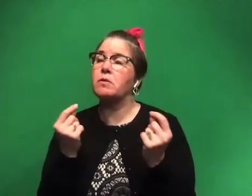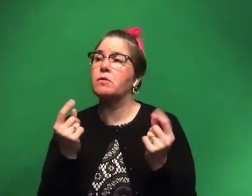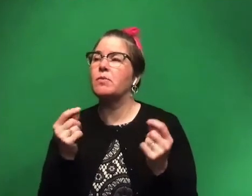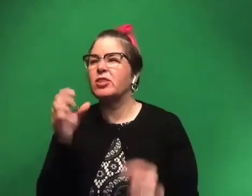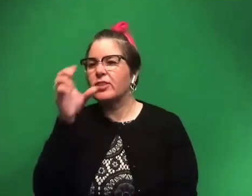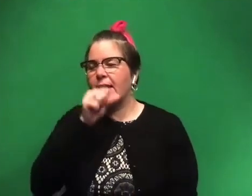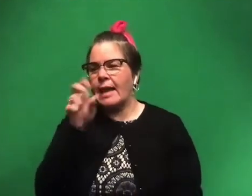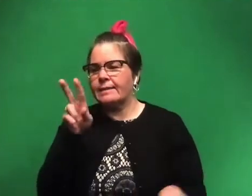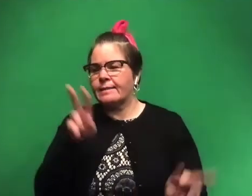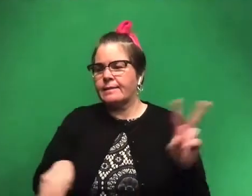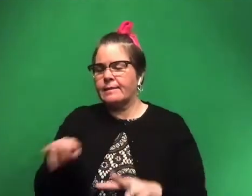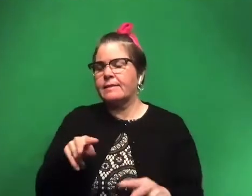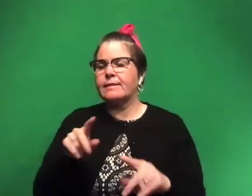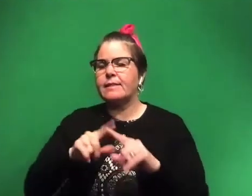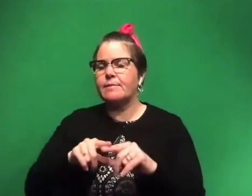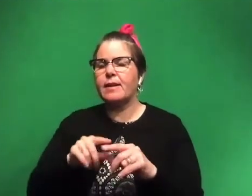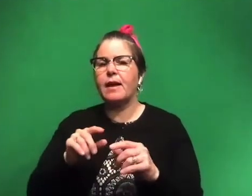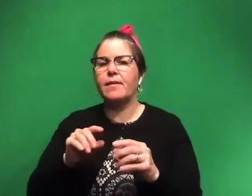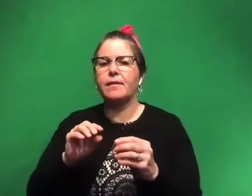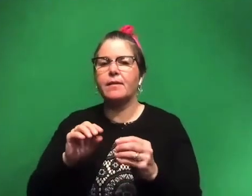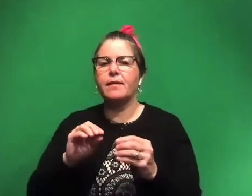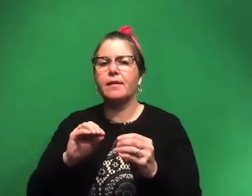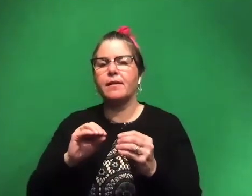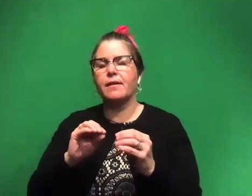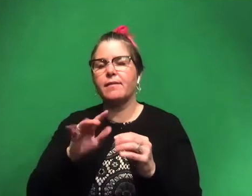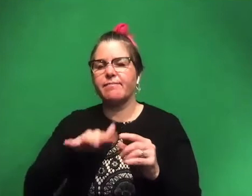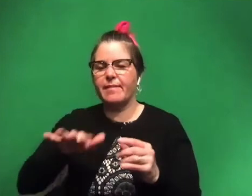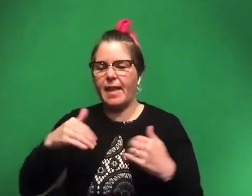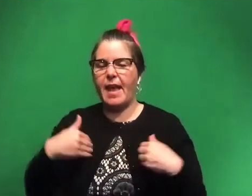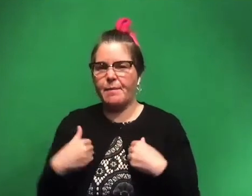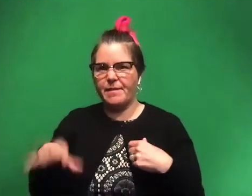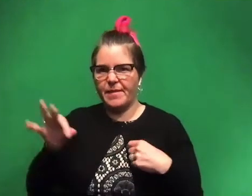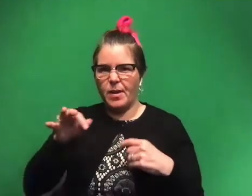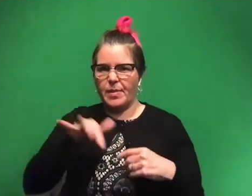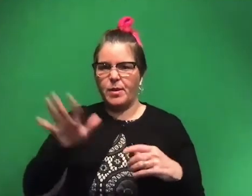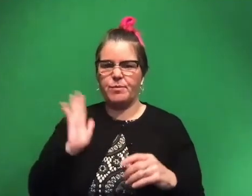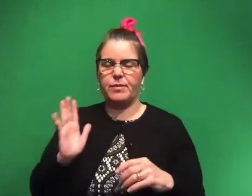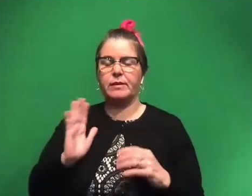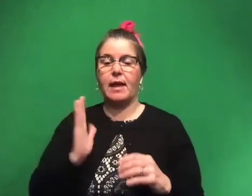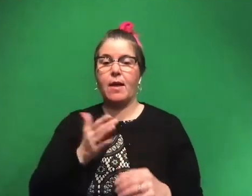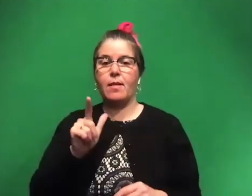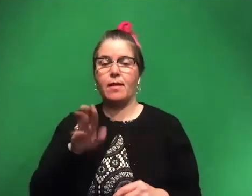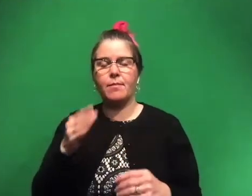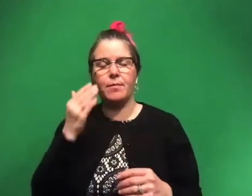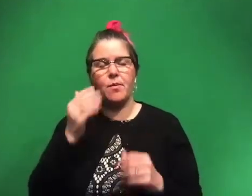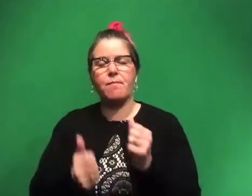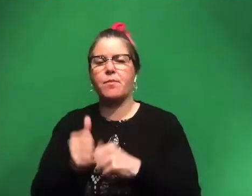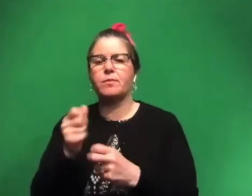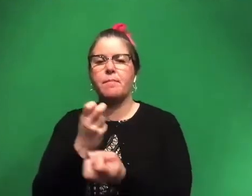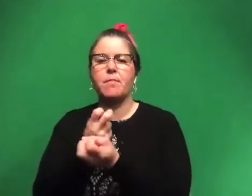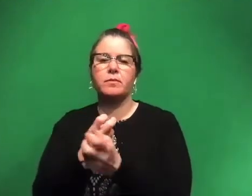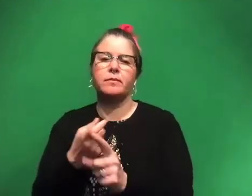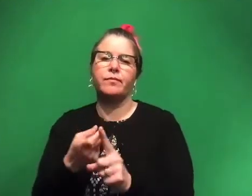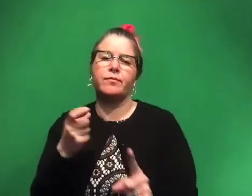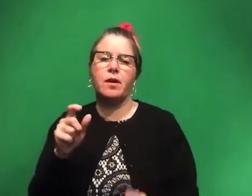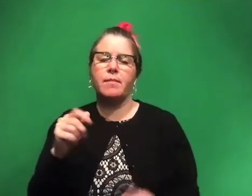on the number of animals that have been found there previously. So for our lab, we know most of those bones are coming from